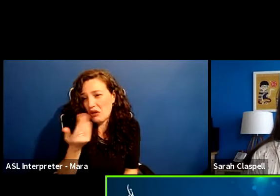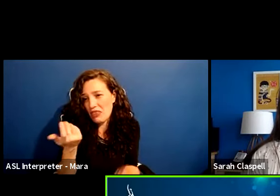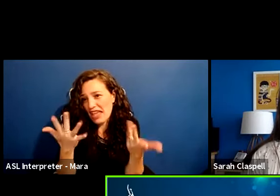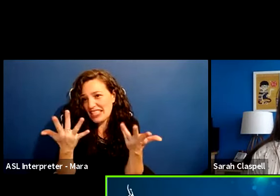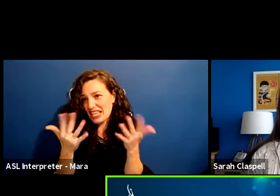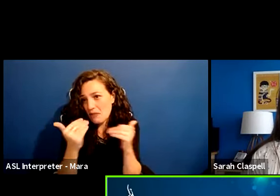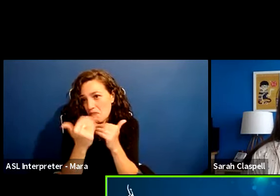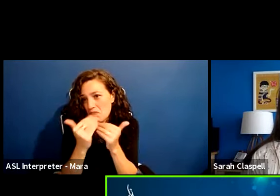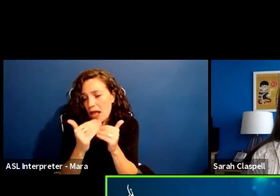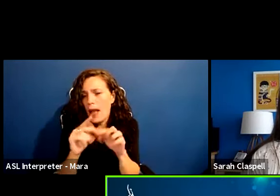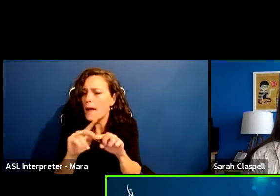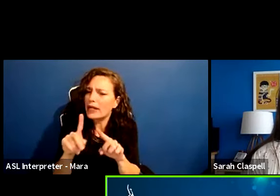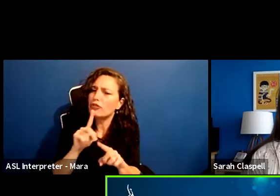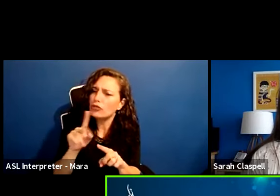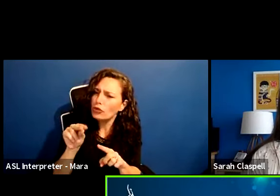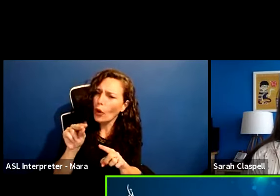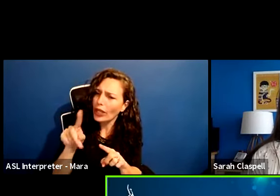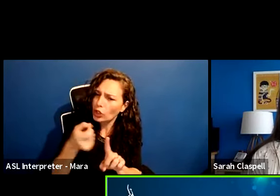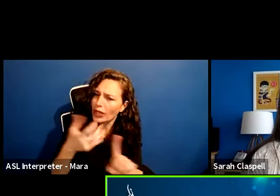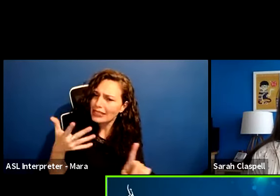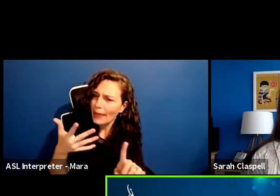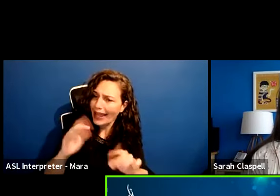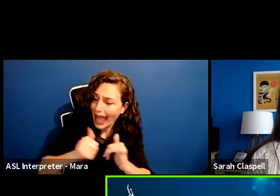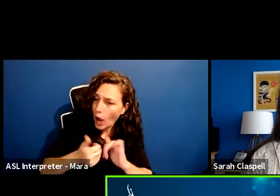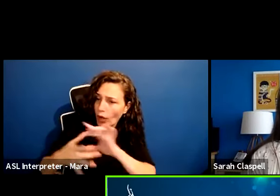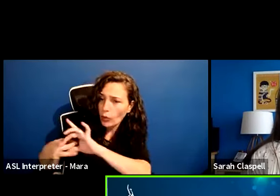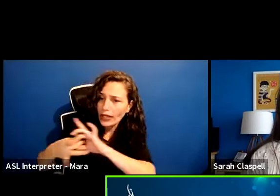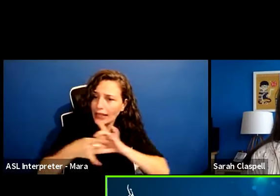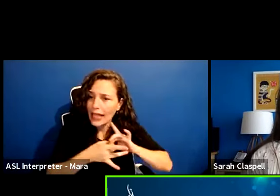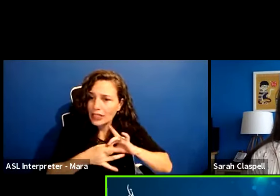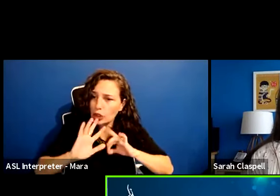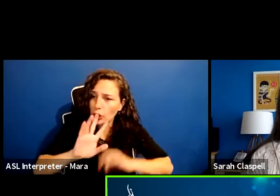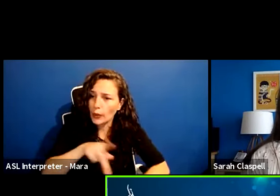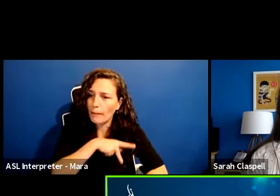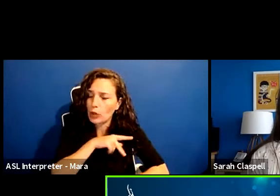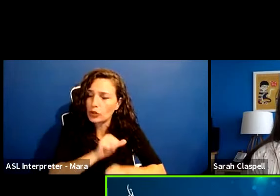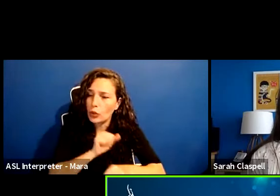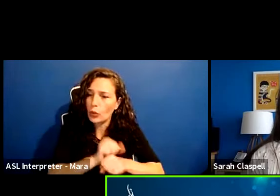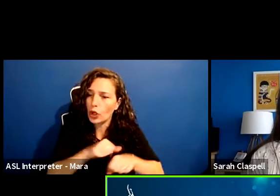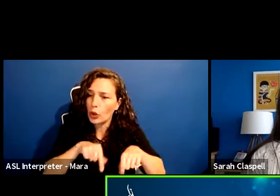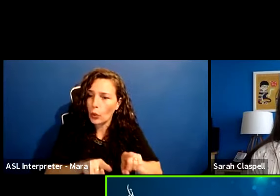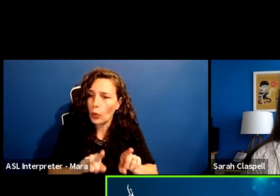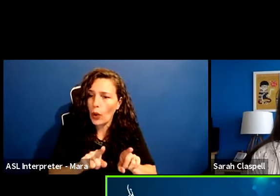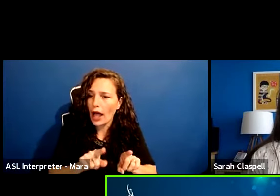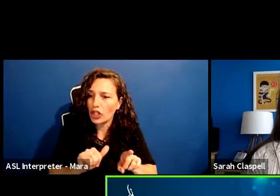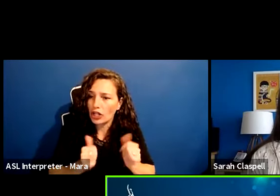you explain to them how it really relates to your, your personal work when you're, uh, doing auditions?